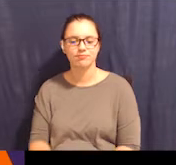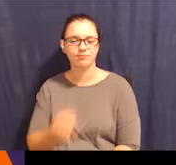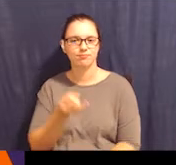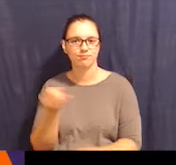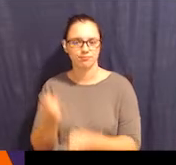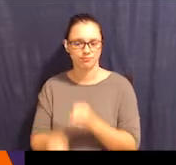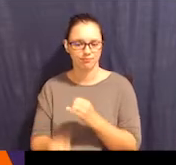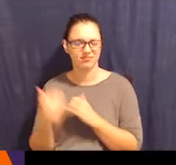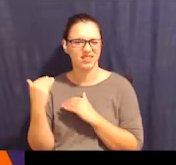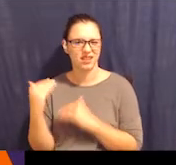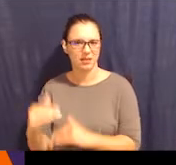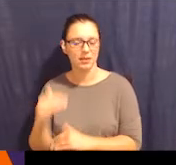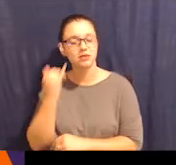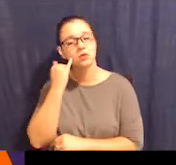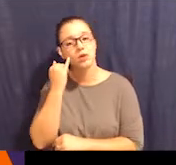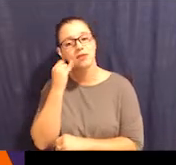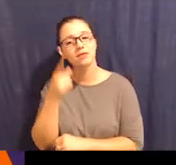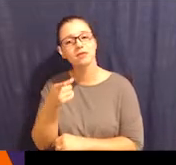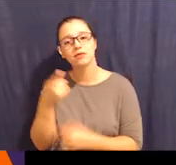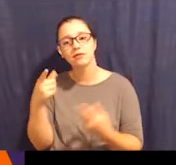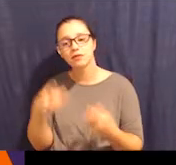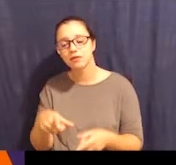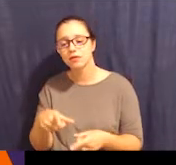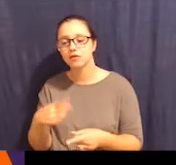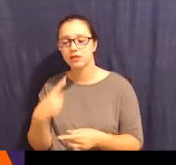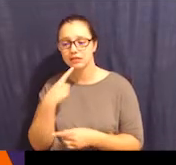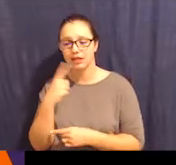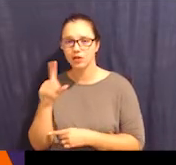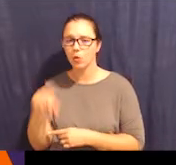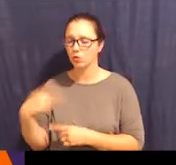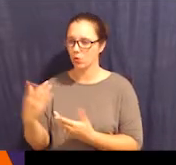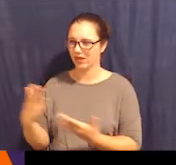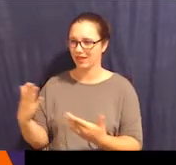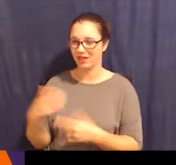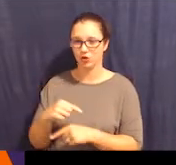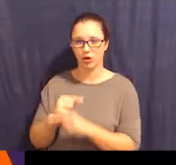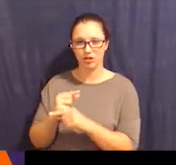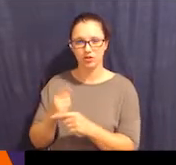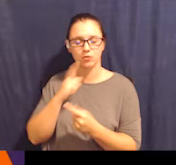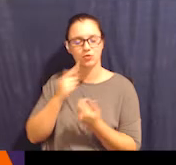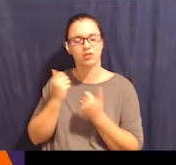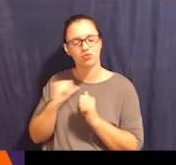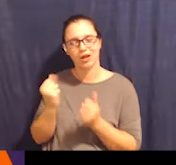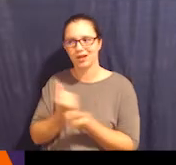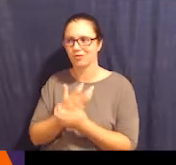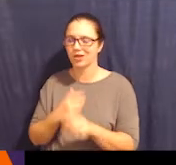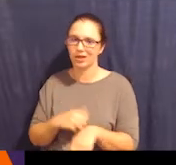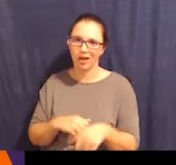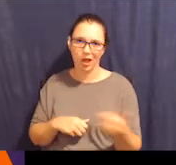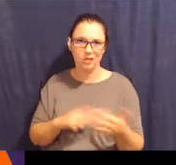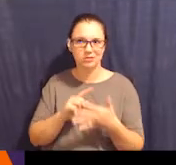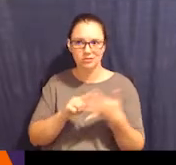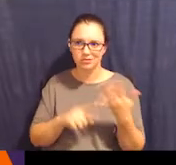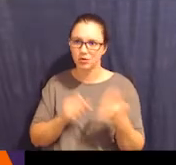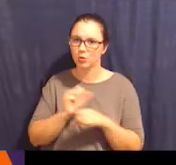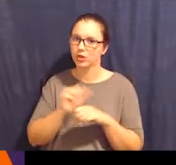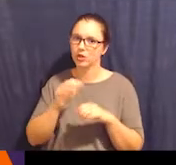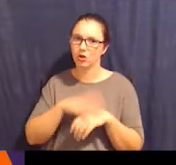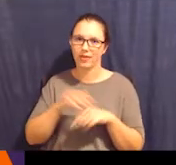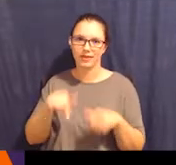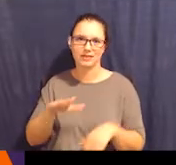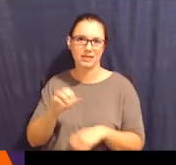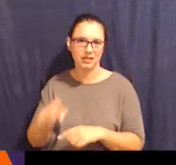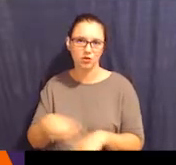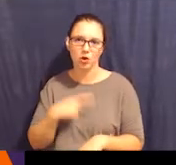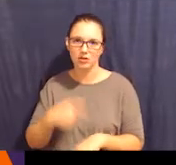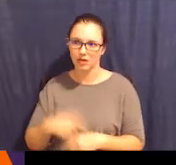then the last limit. So limit, if you end up saying, okay, the only thing is guardianship. We really tried everything else. We've been working on this